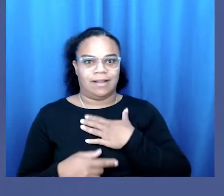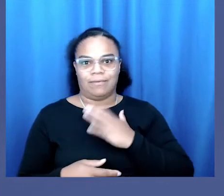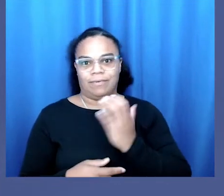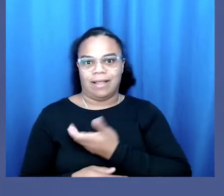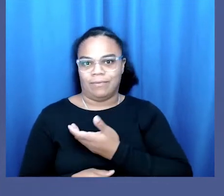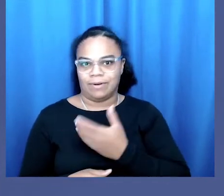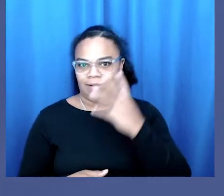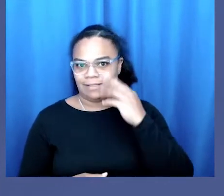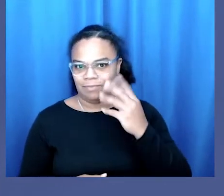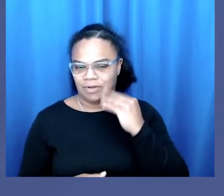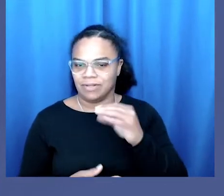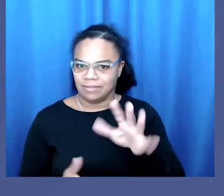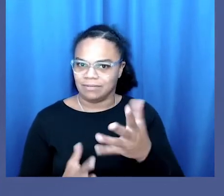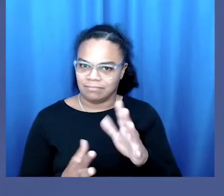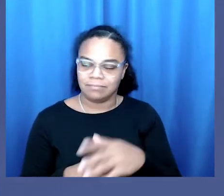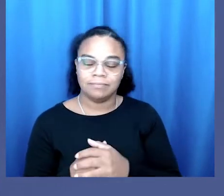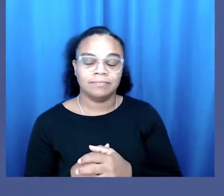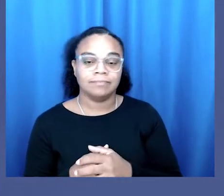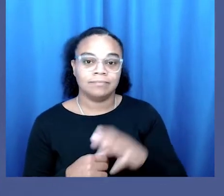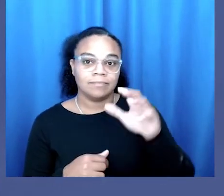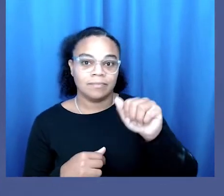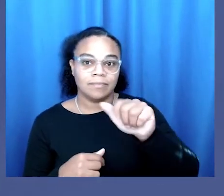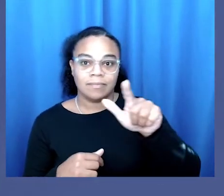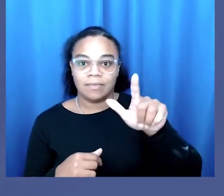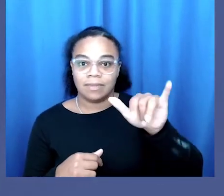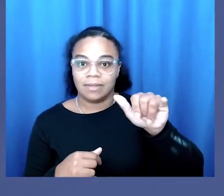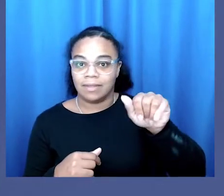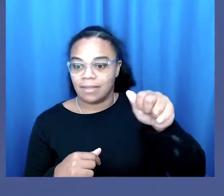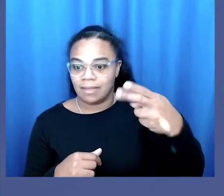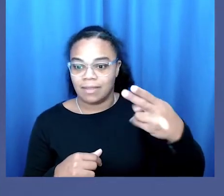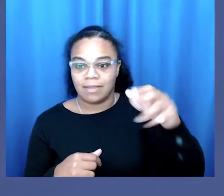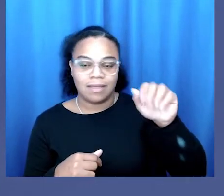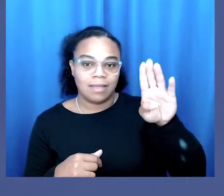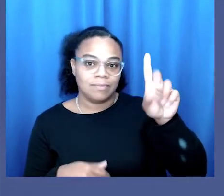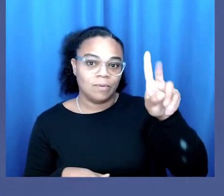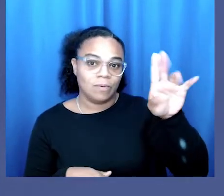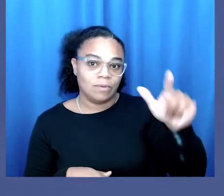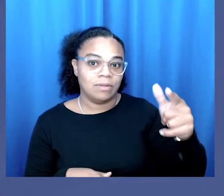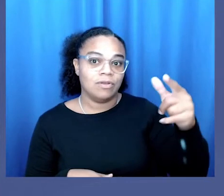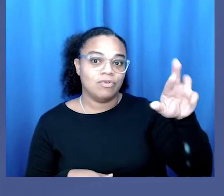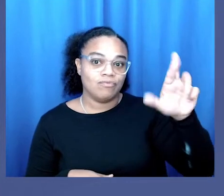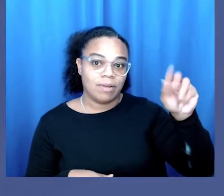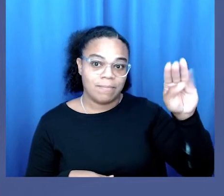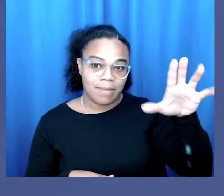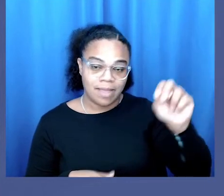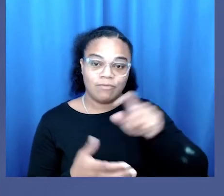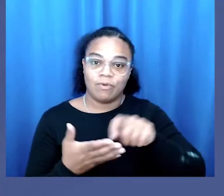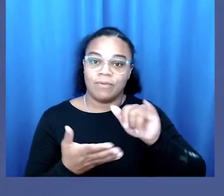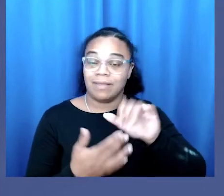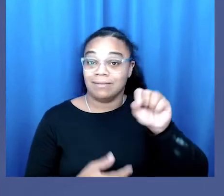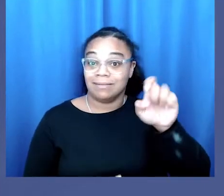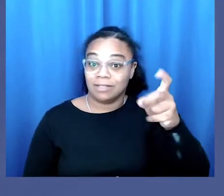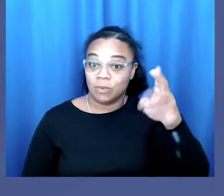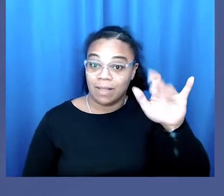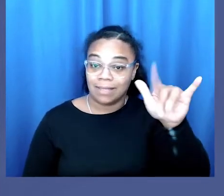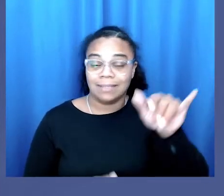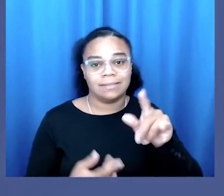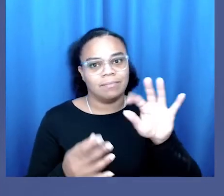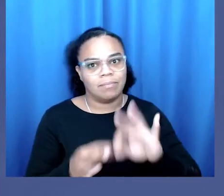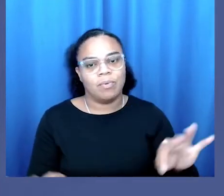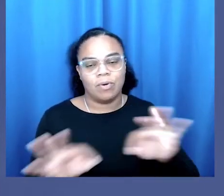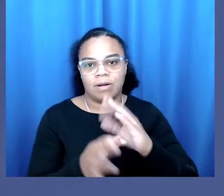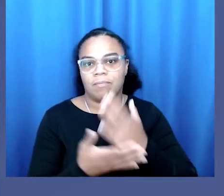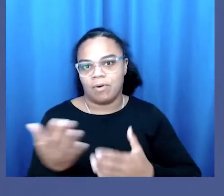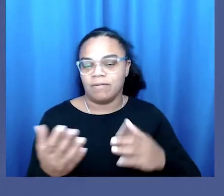experiences to a certain degree. Aliya Abdul Rahman wrote that sexuality is a crucial component of racial